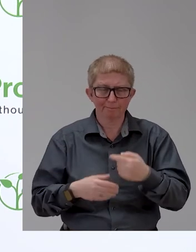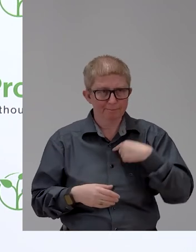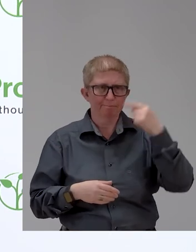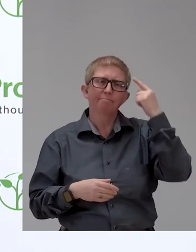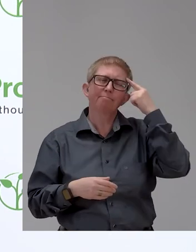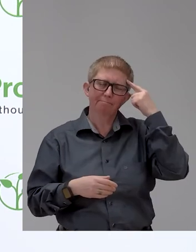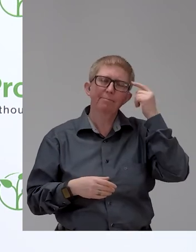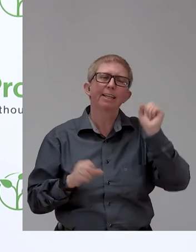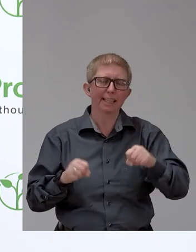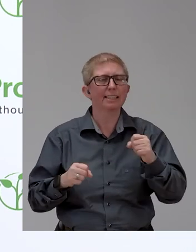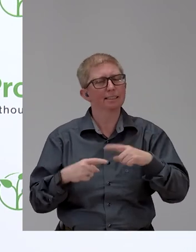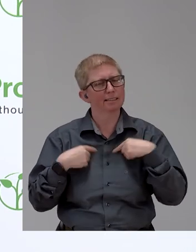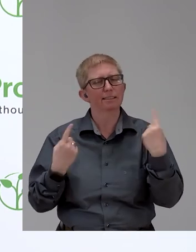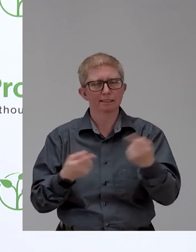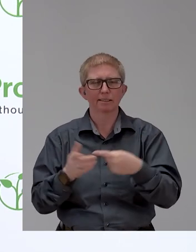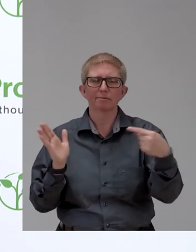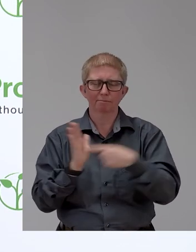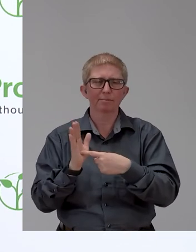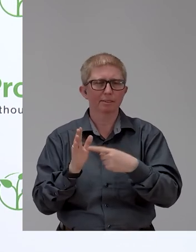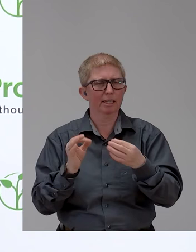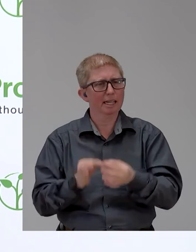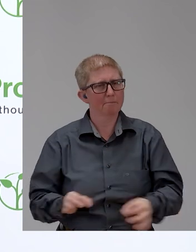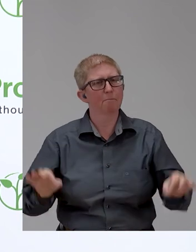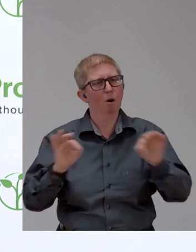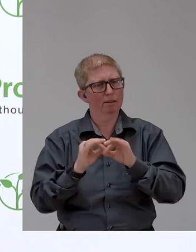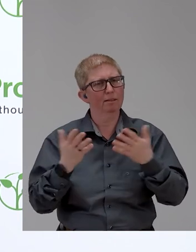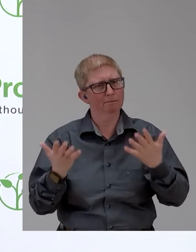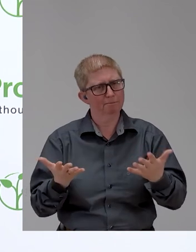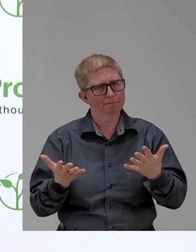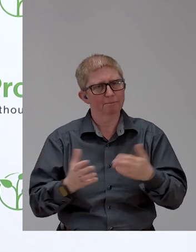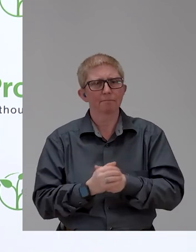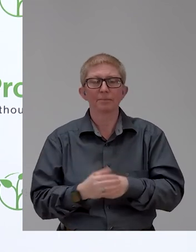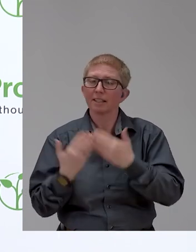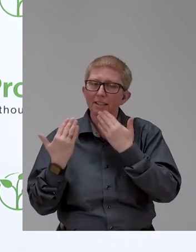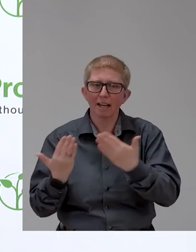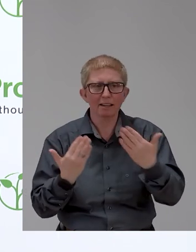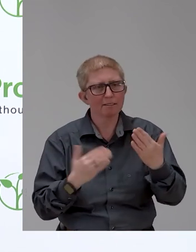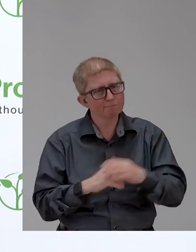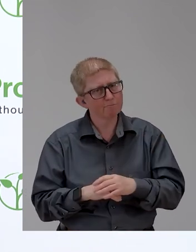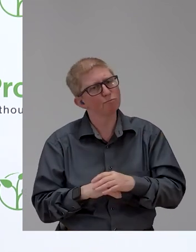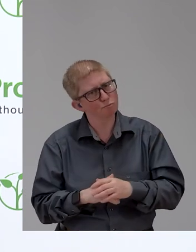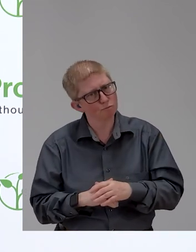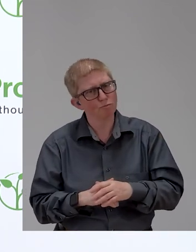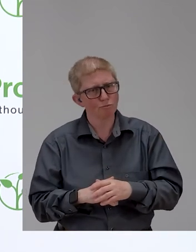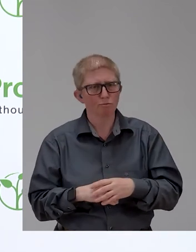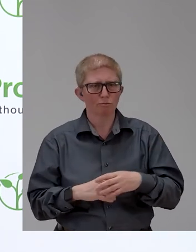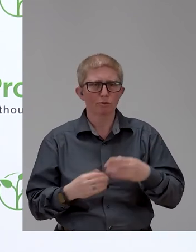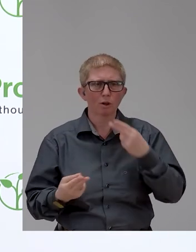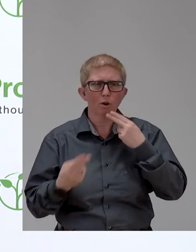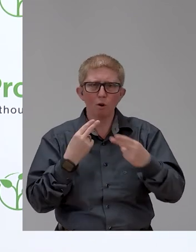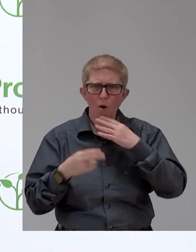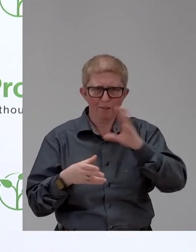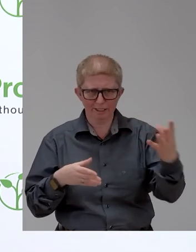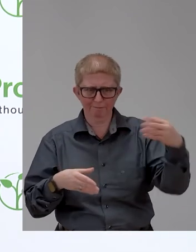And, yeah, so I think, as always, thank you for coming in and enriching this conference so much.